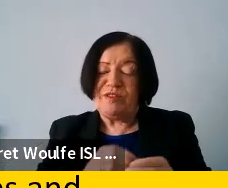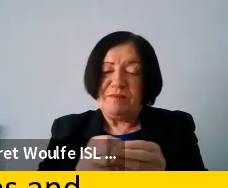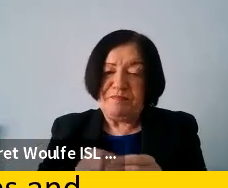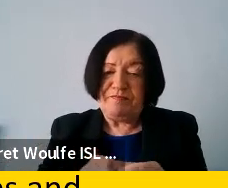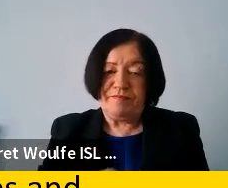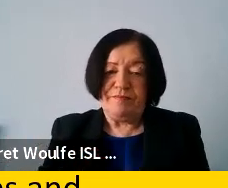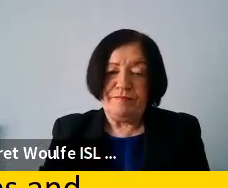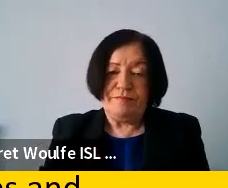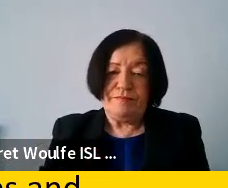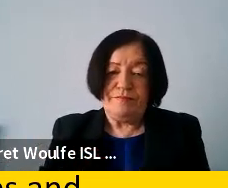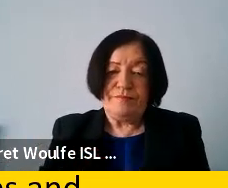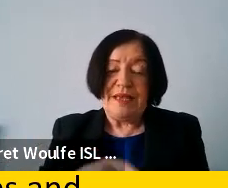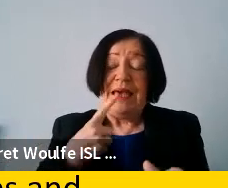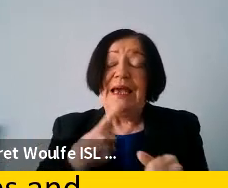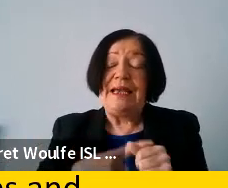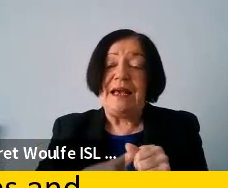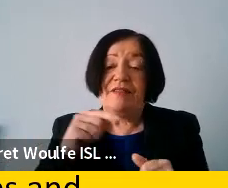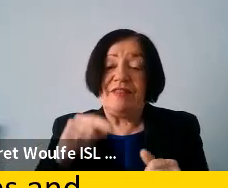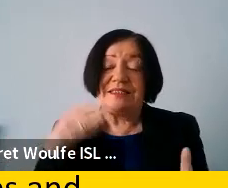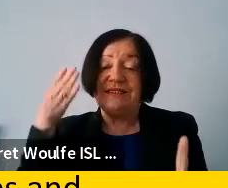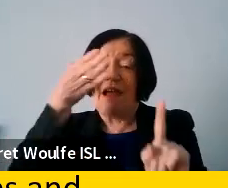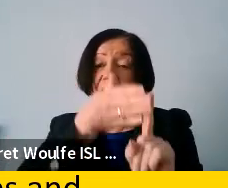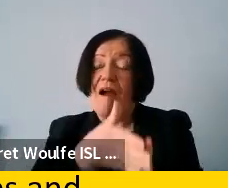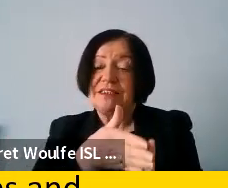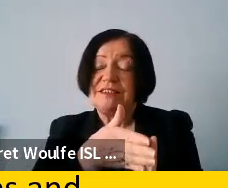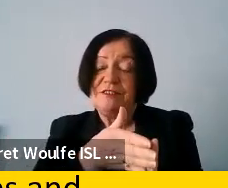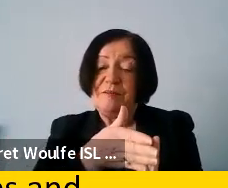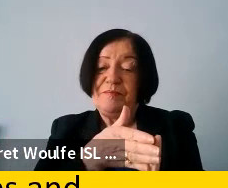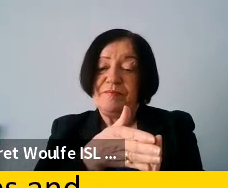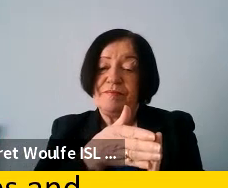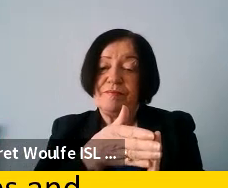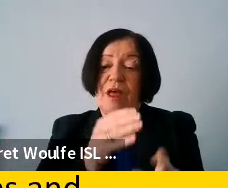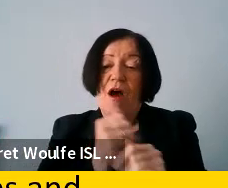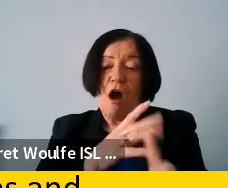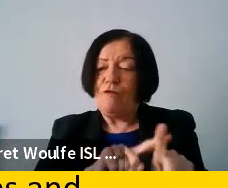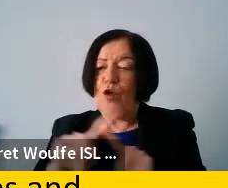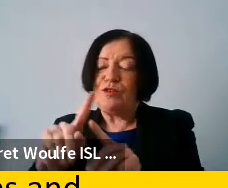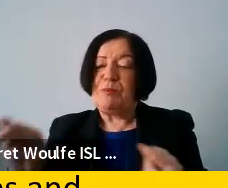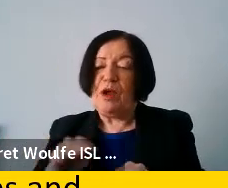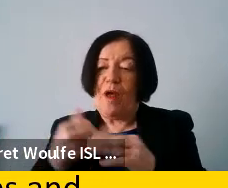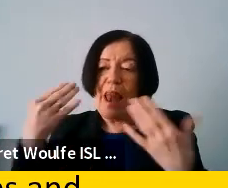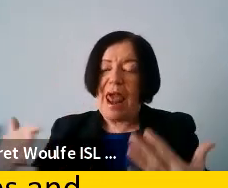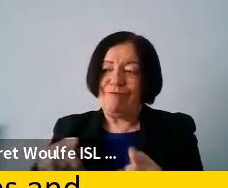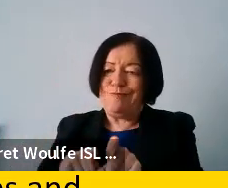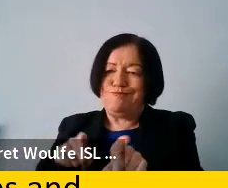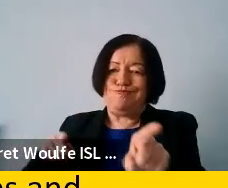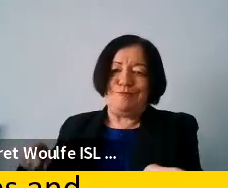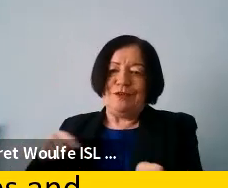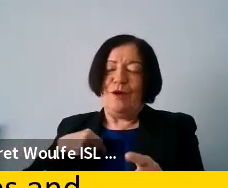And so once again, the target the target is all of those people who are left behind due to